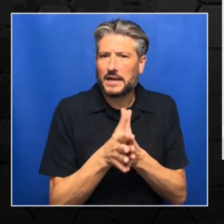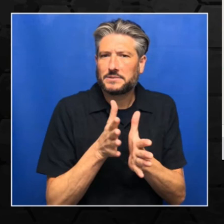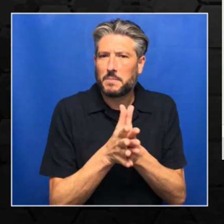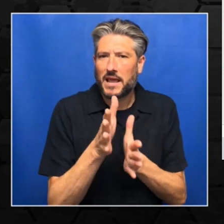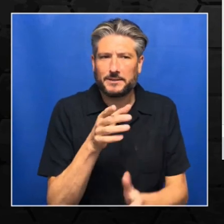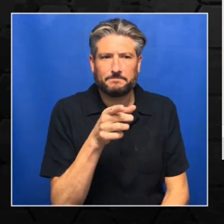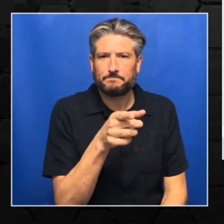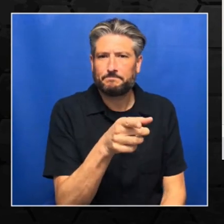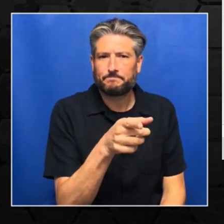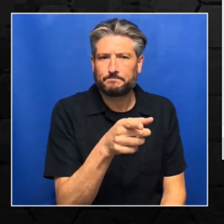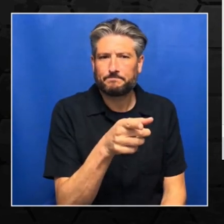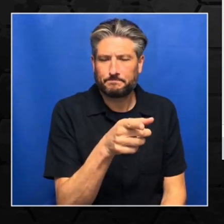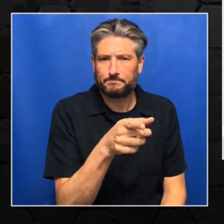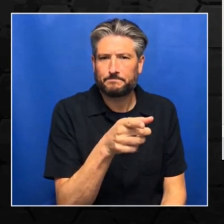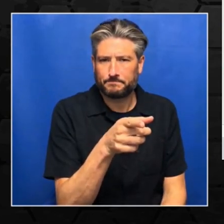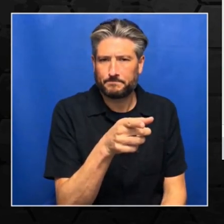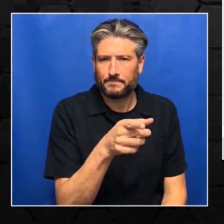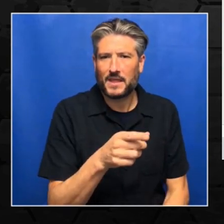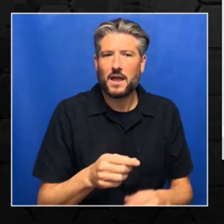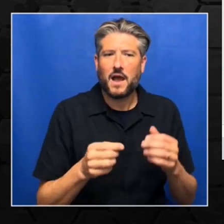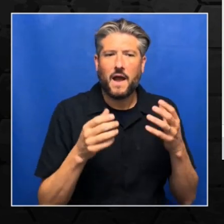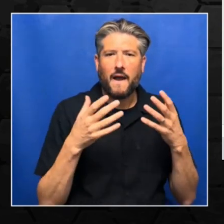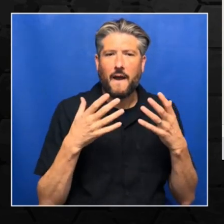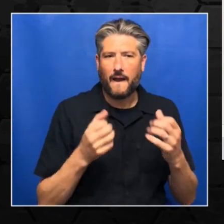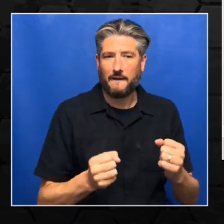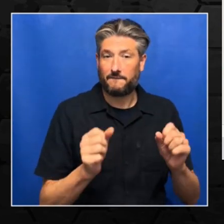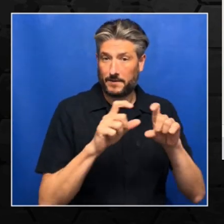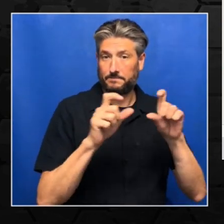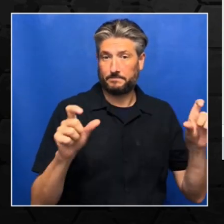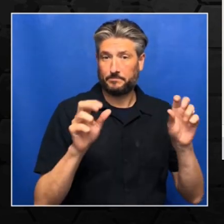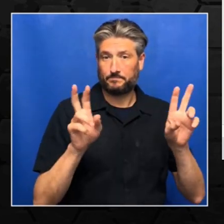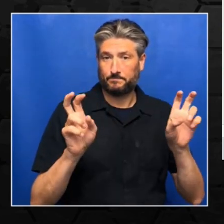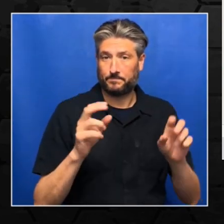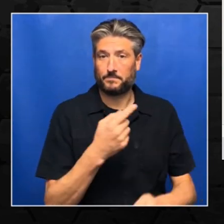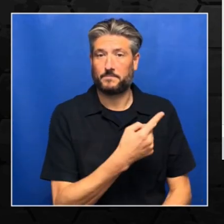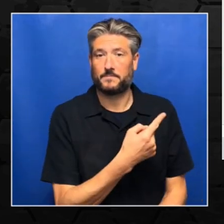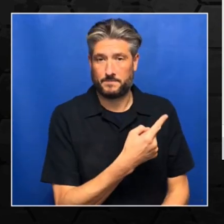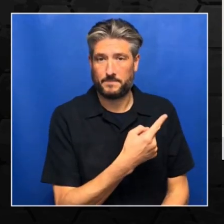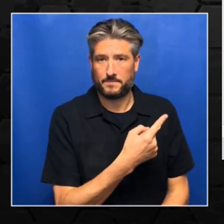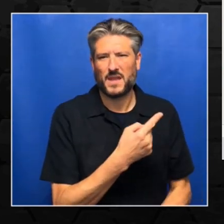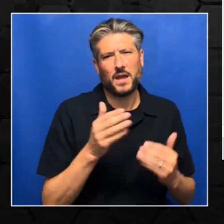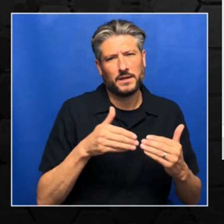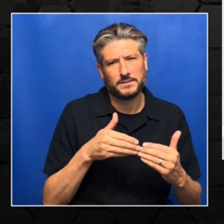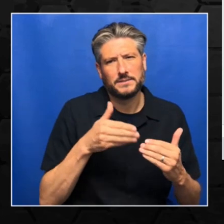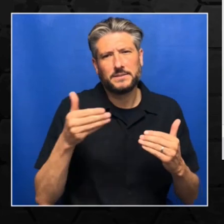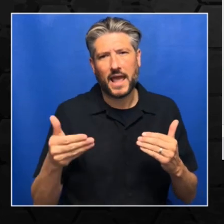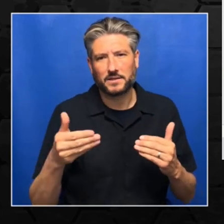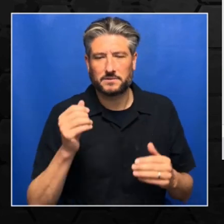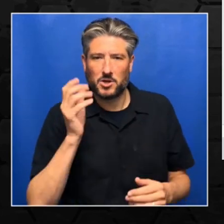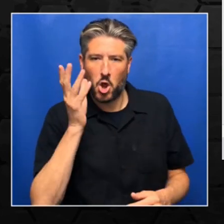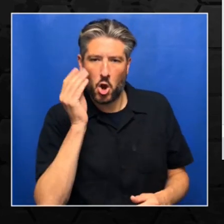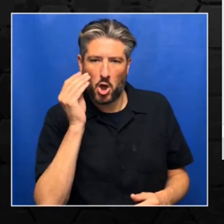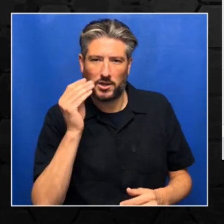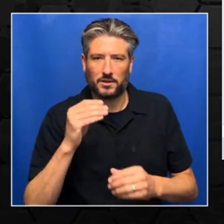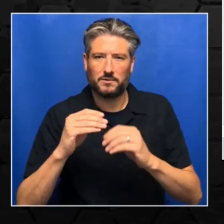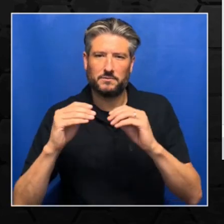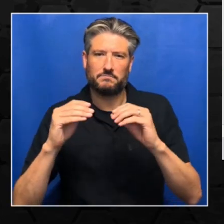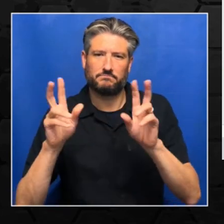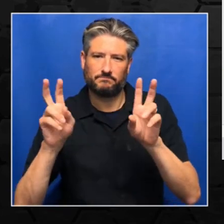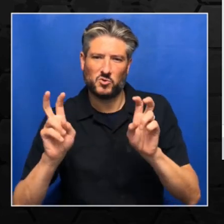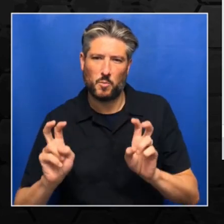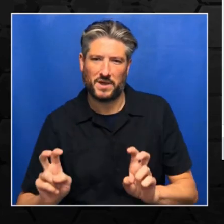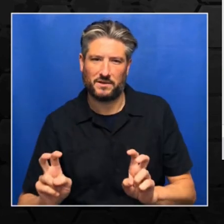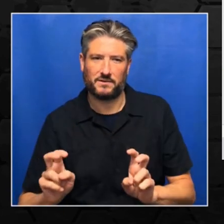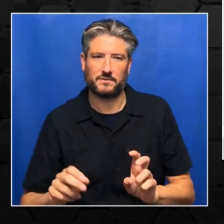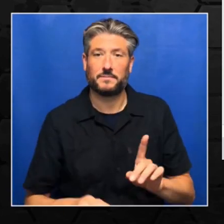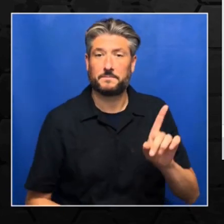Which is the convolution neural network that will be there in the next modules of this learning path. So let me just